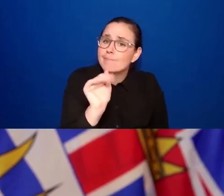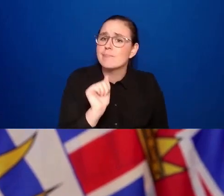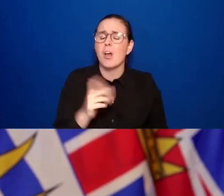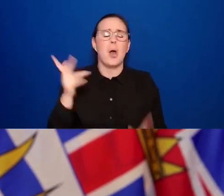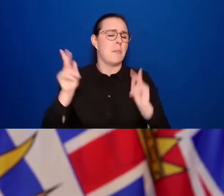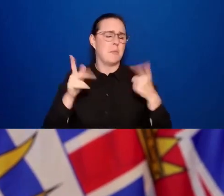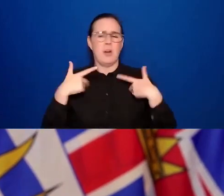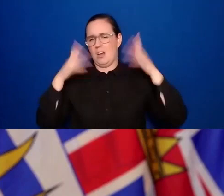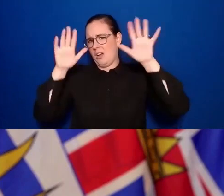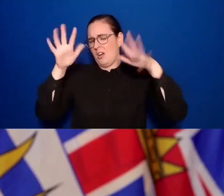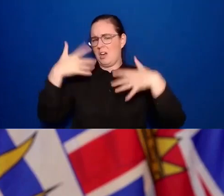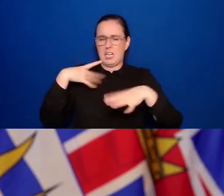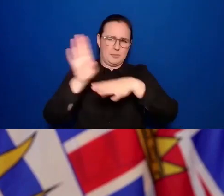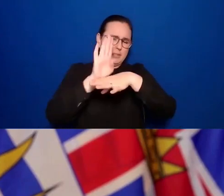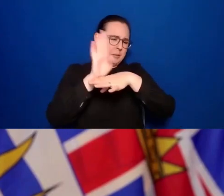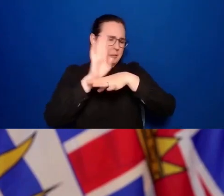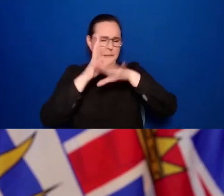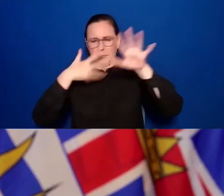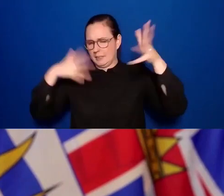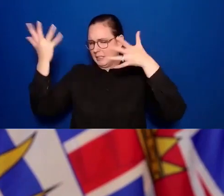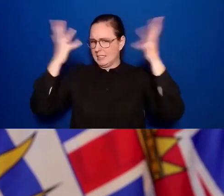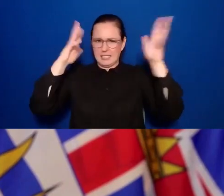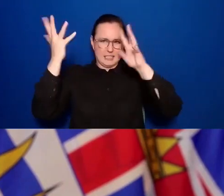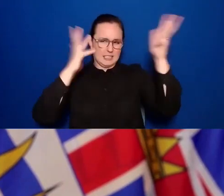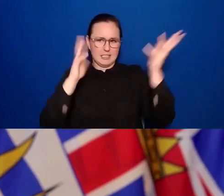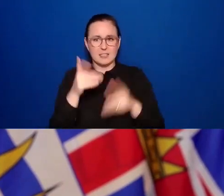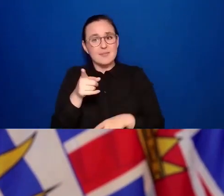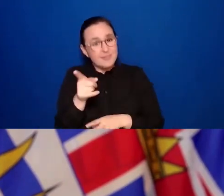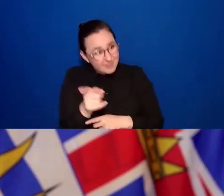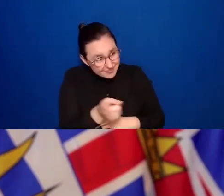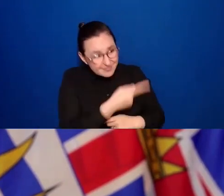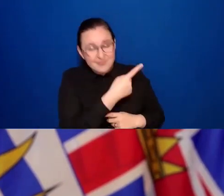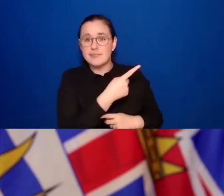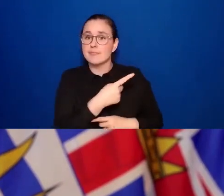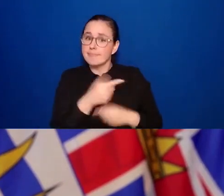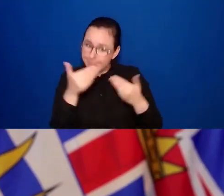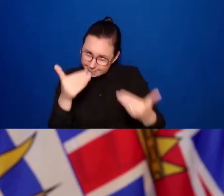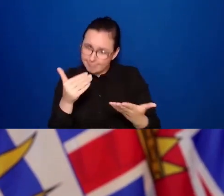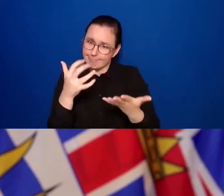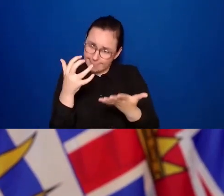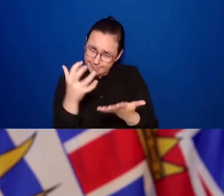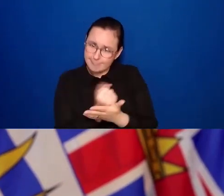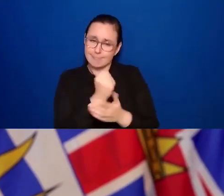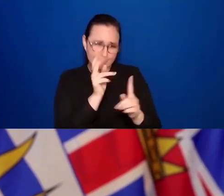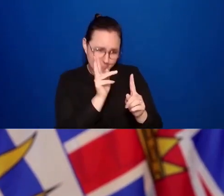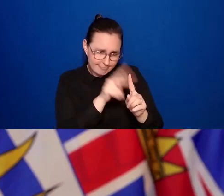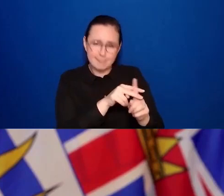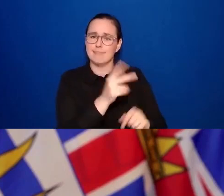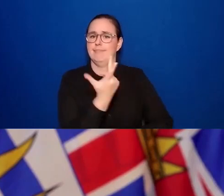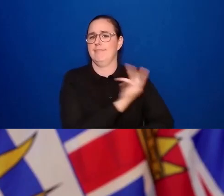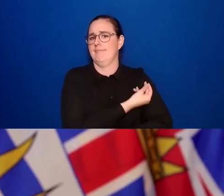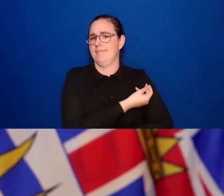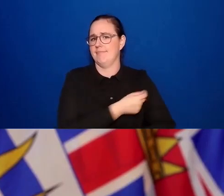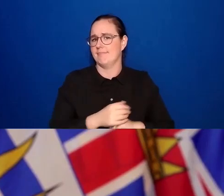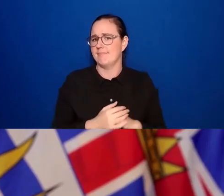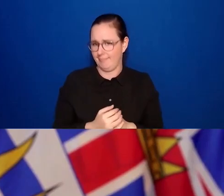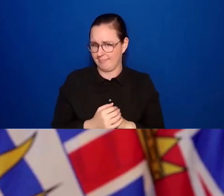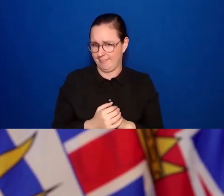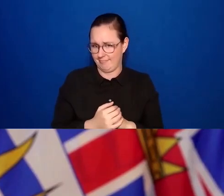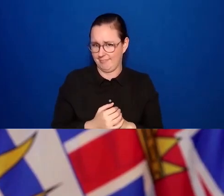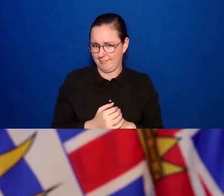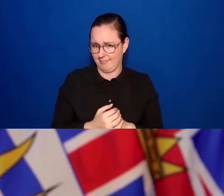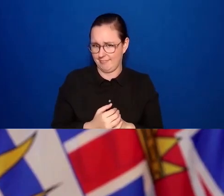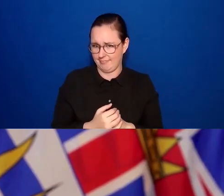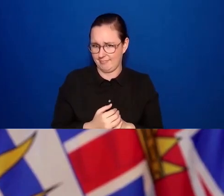had the opportunity to get immunized. So it also goes hand in hand with us going out to communities, to community centers, to